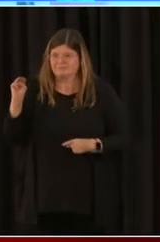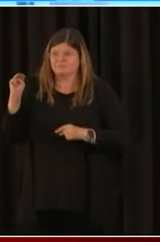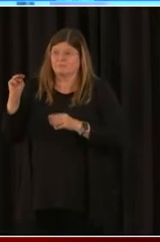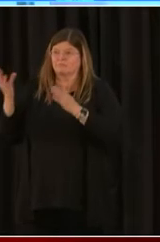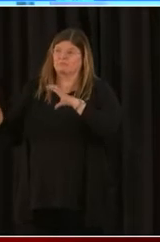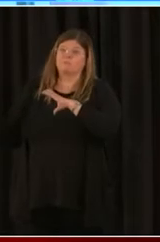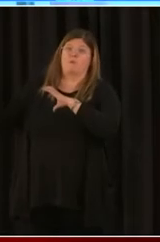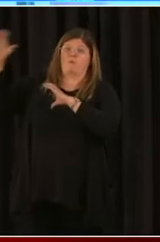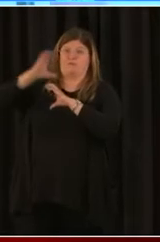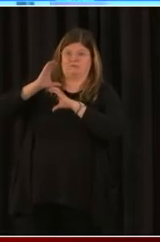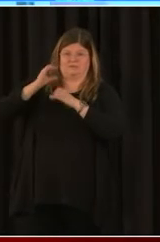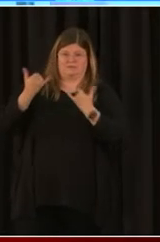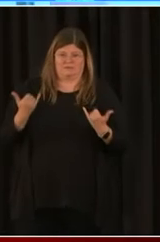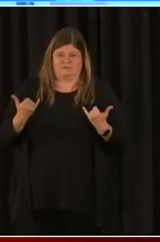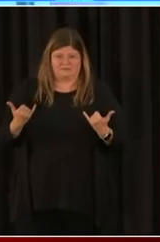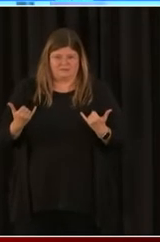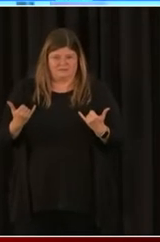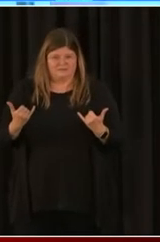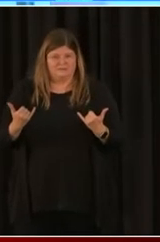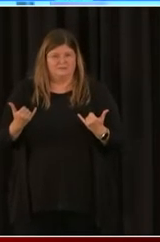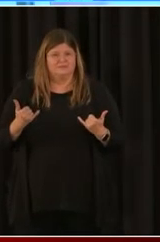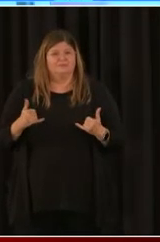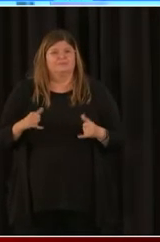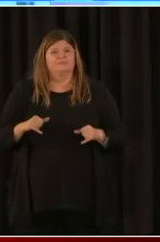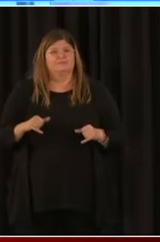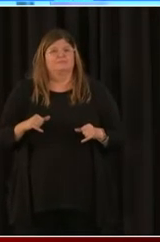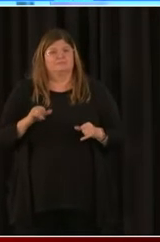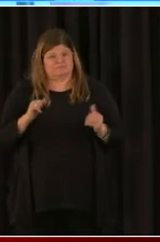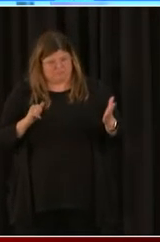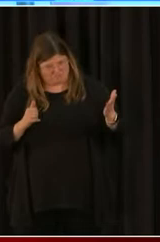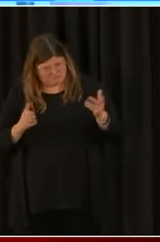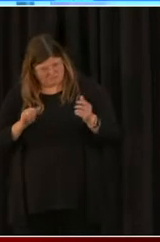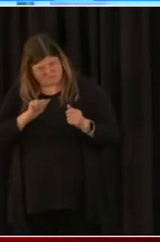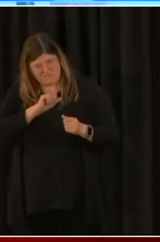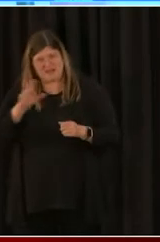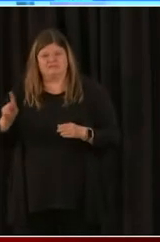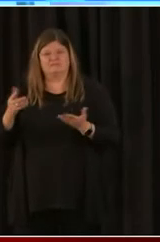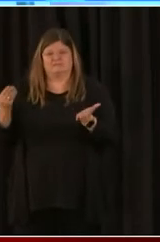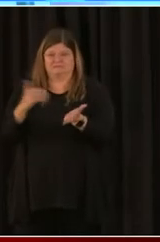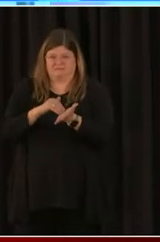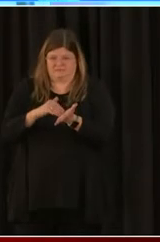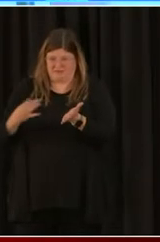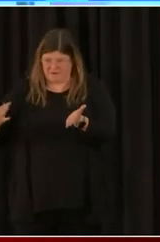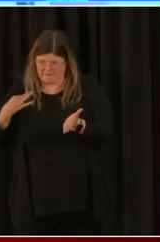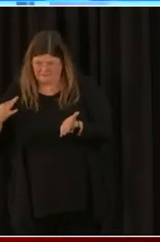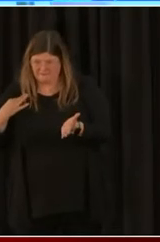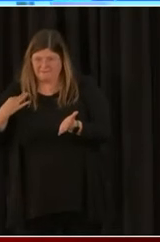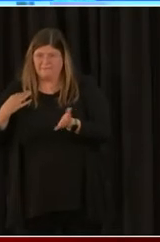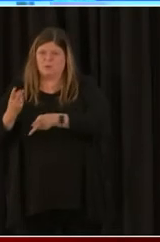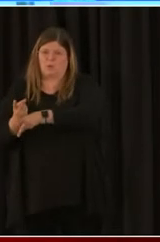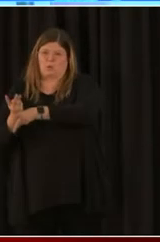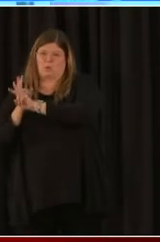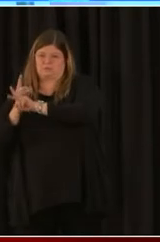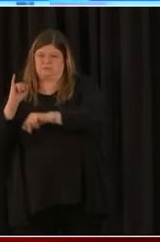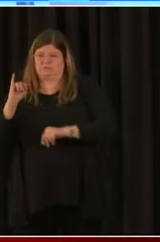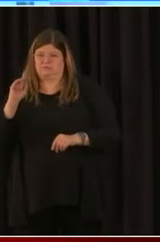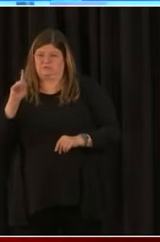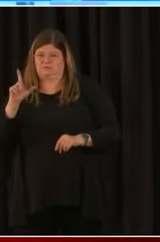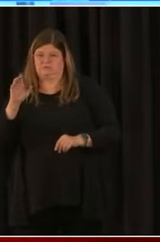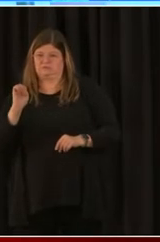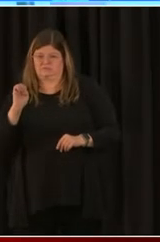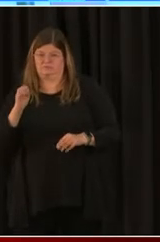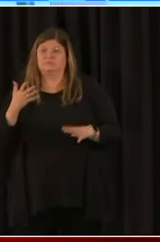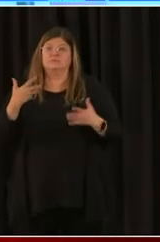can go back and apply for EIDL on EIDL loan. So this is what actually I would do right